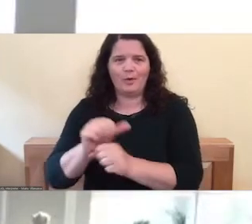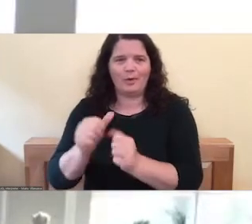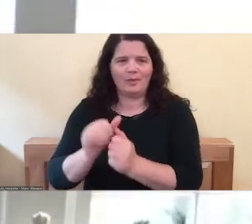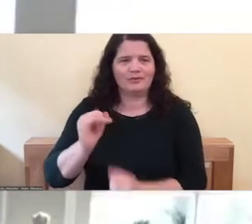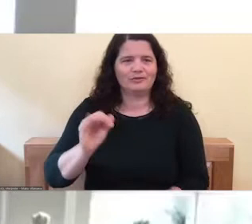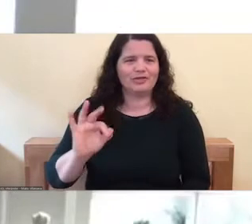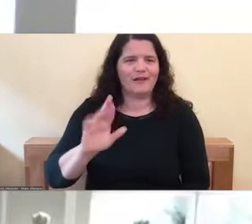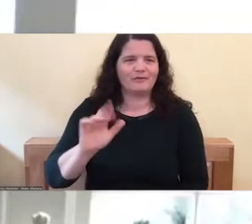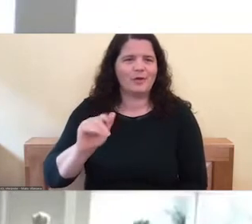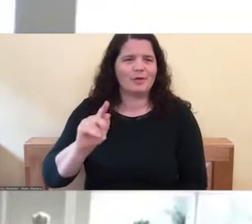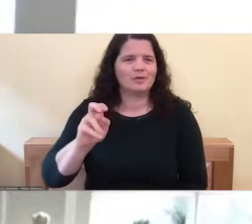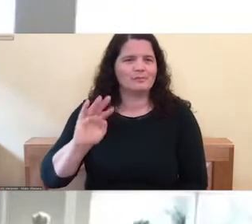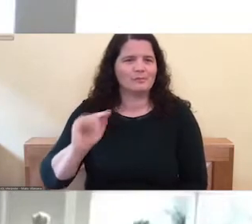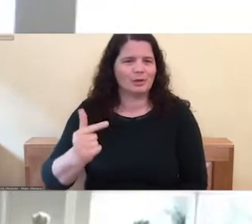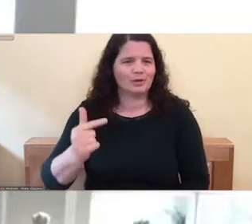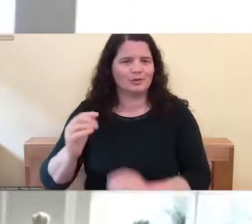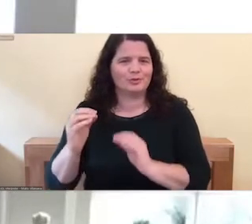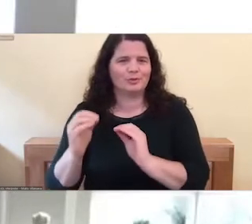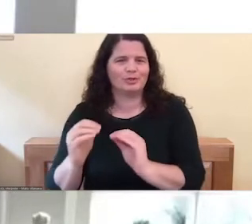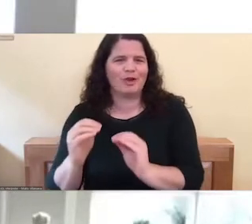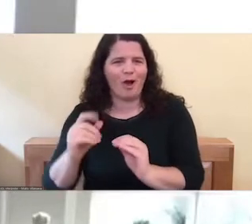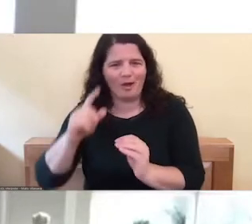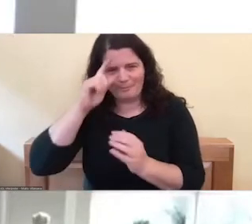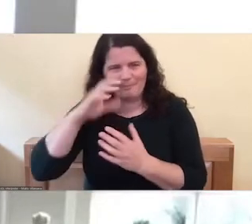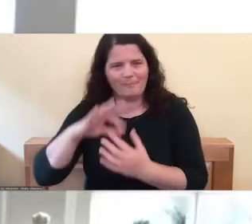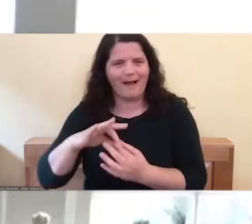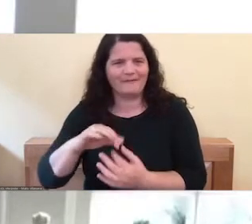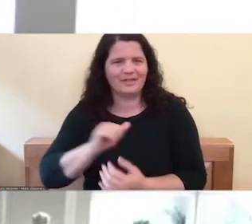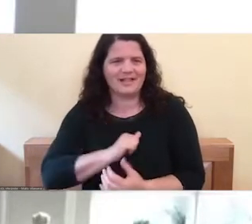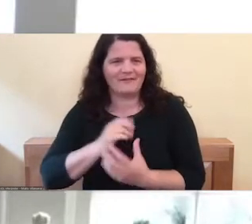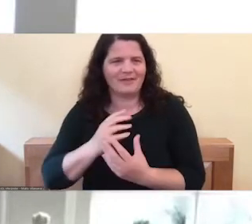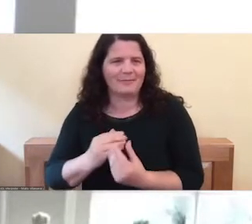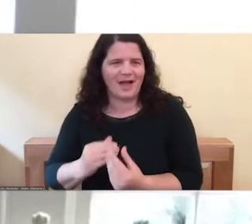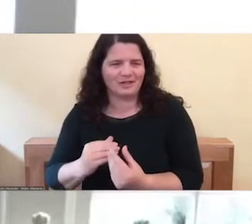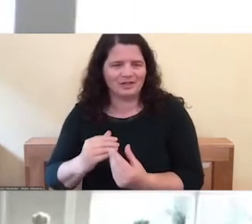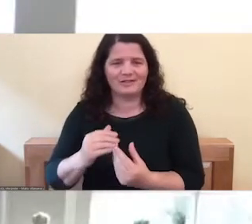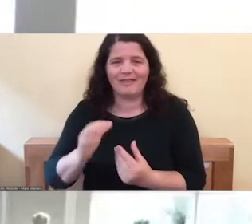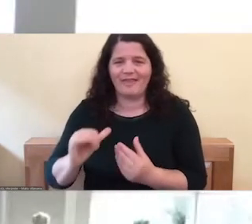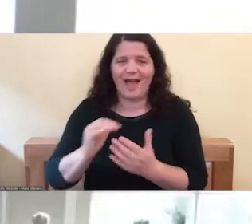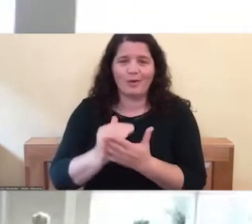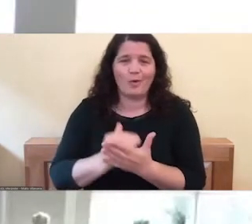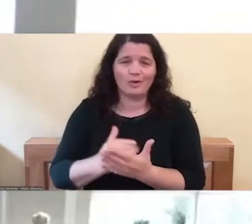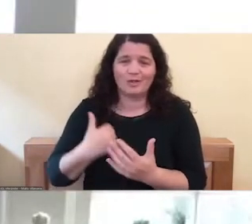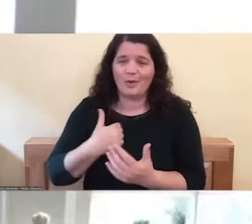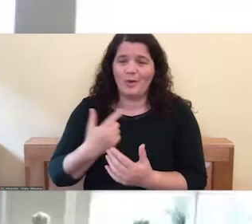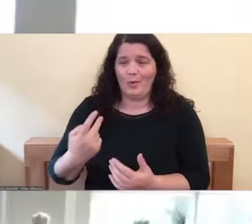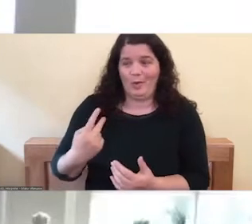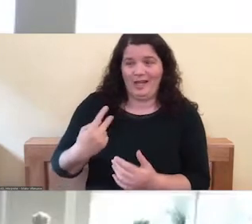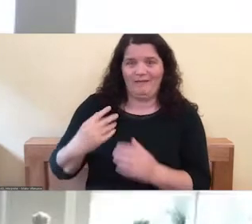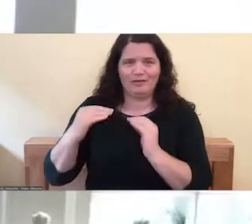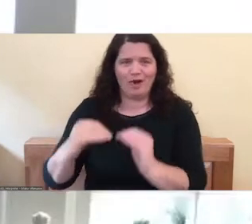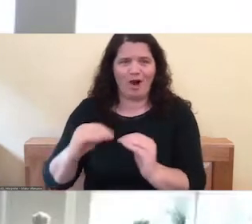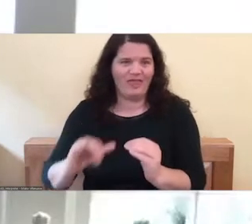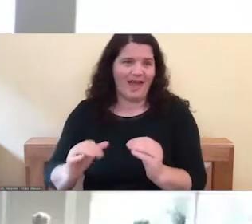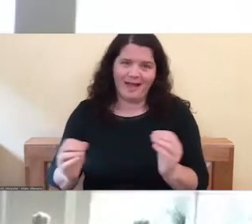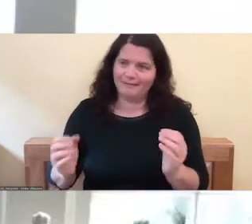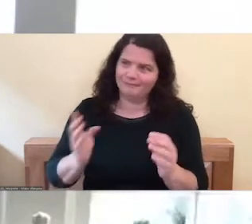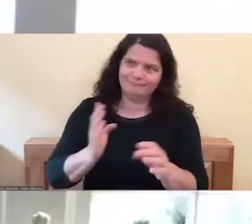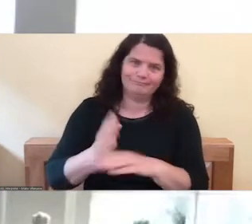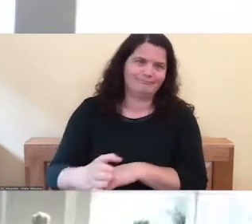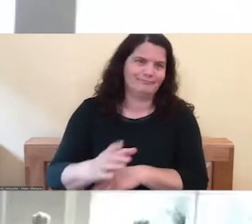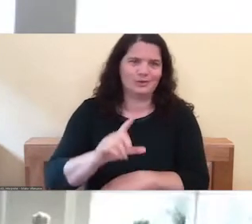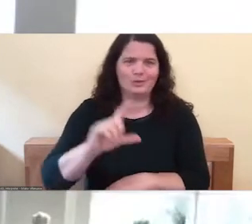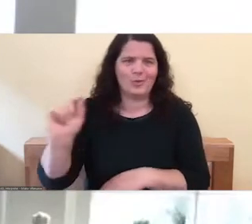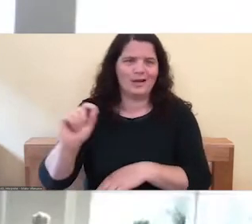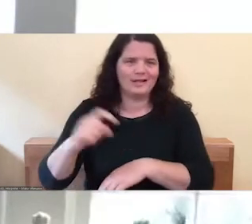course more than 20 times since 2014 and have seen its benefits in literally